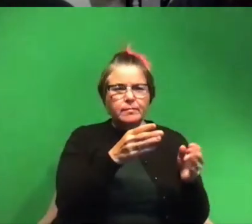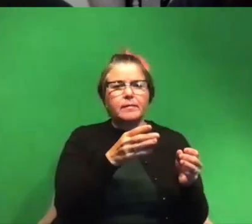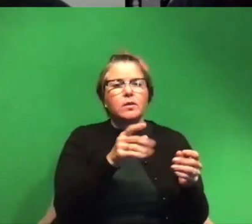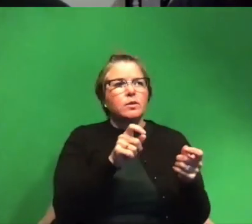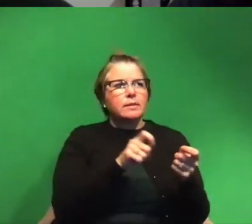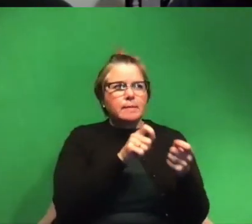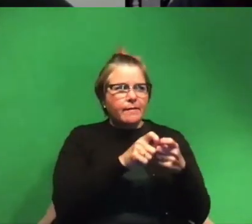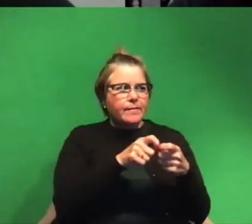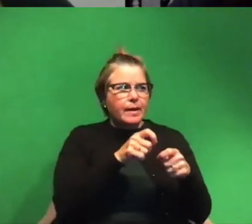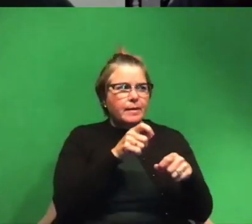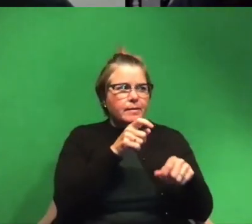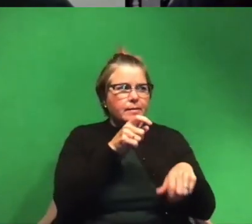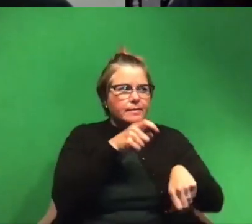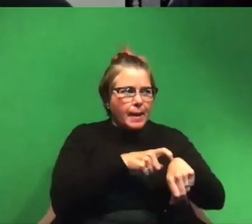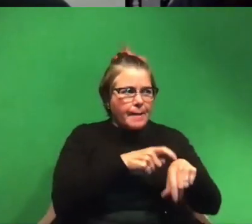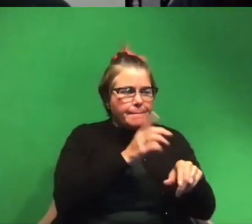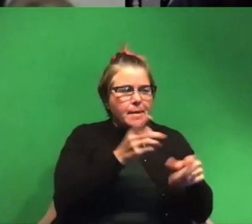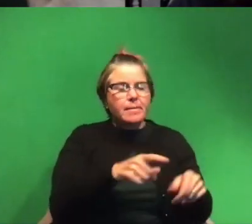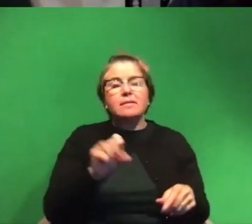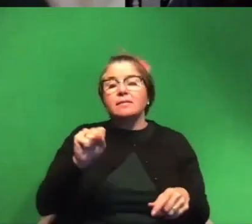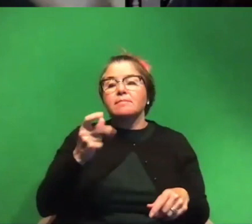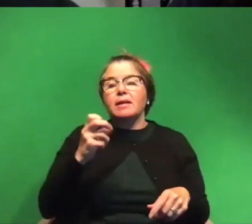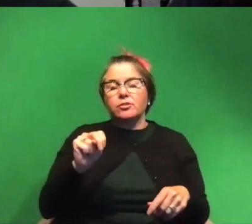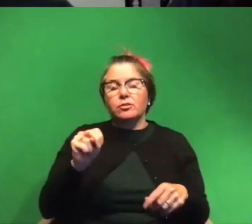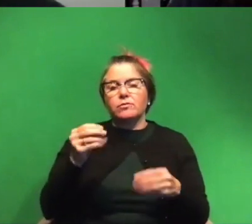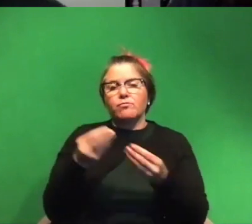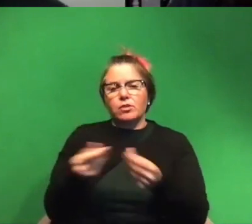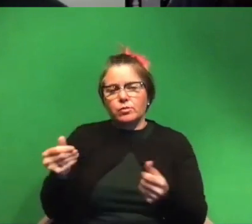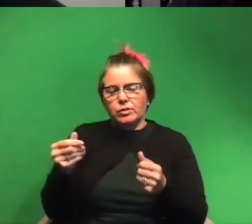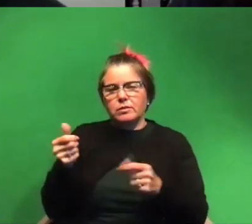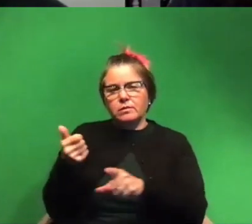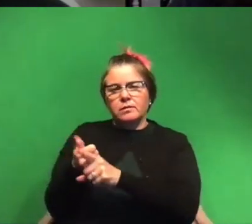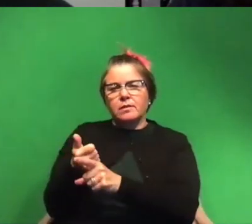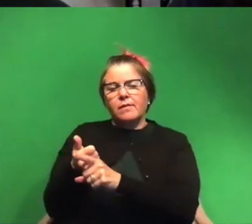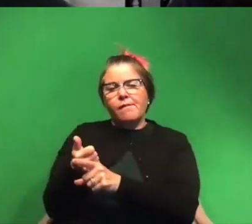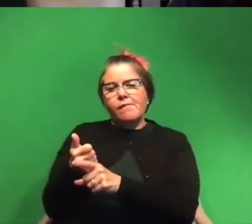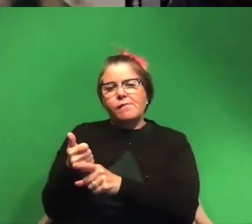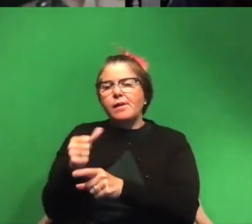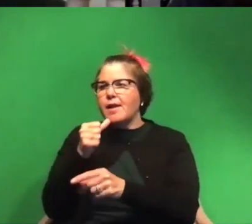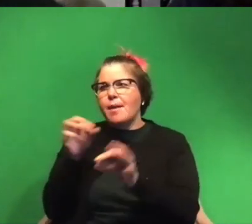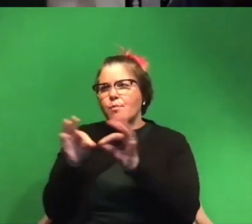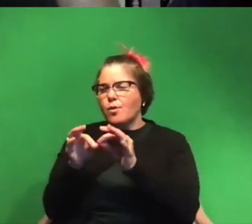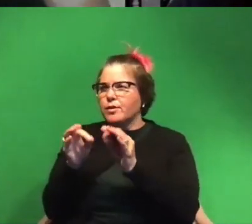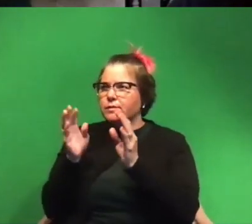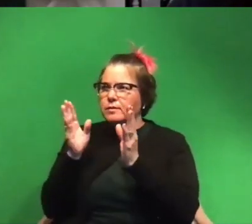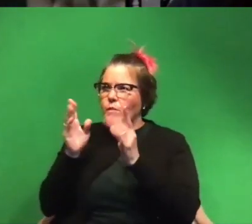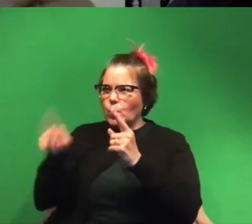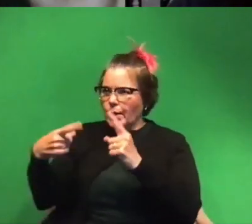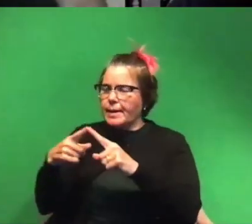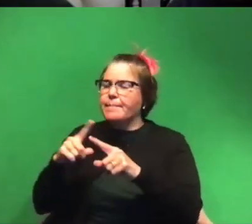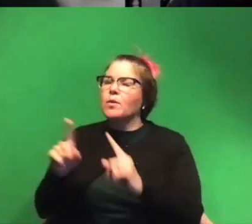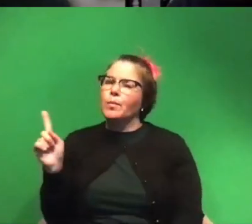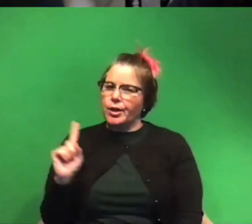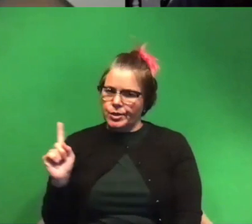points in time that's happening and spatial resolution being not it's not as um important to focus on when it's happening but where it's